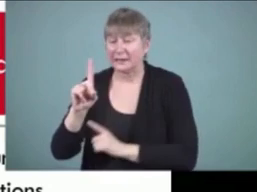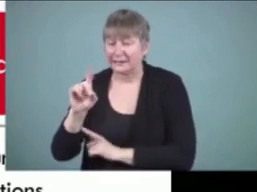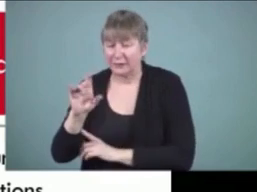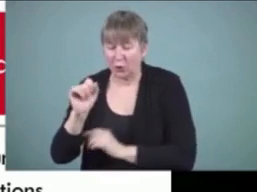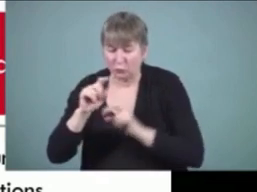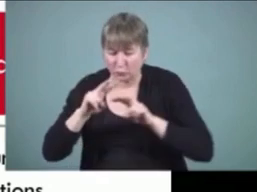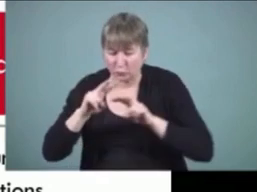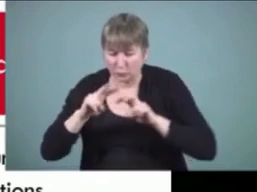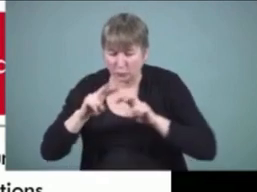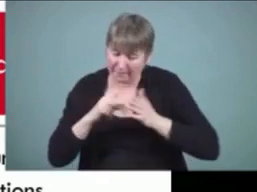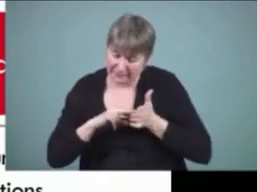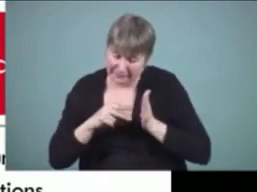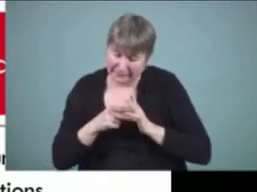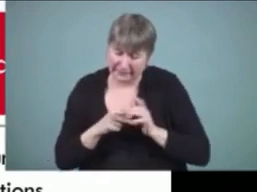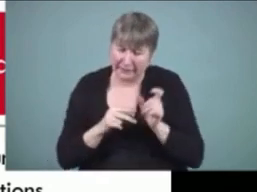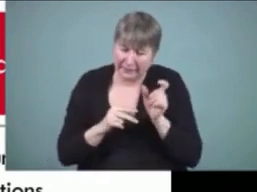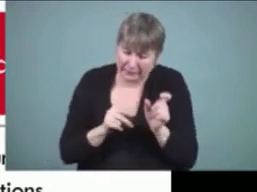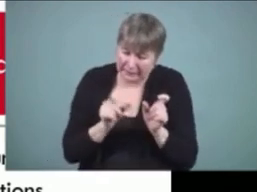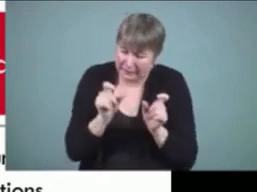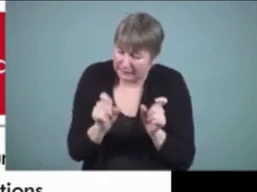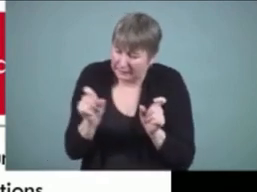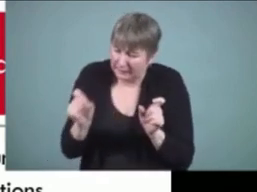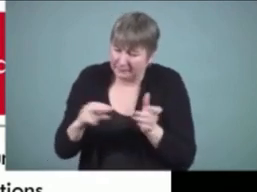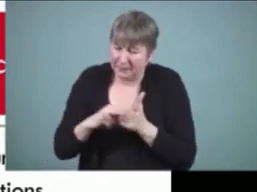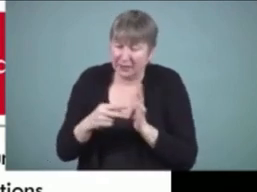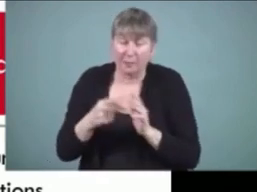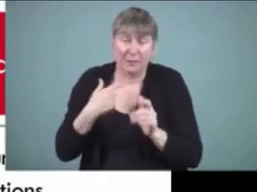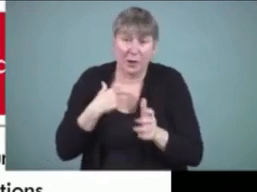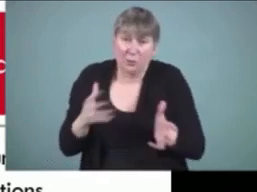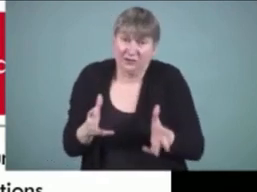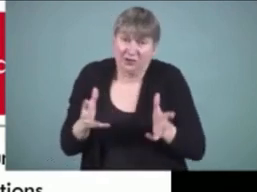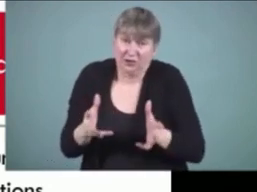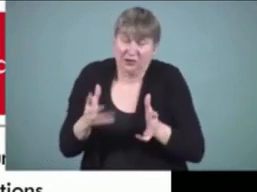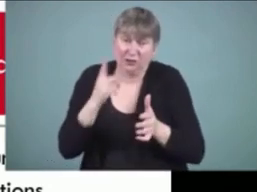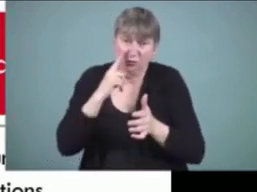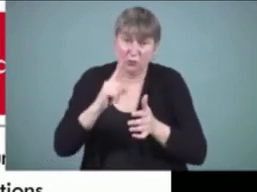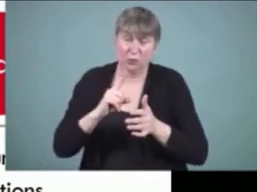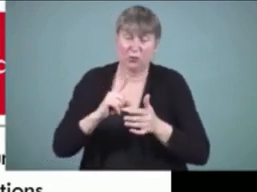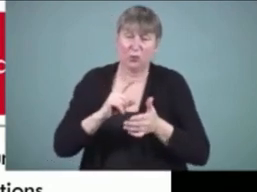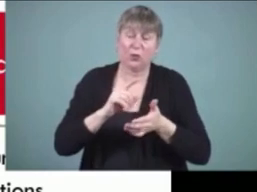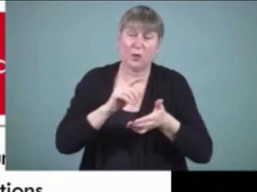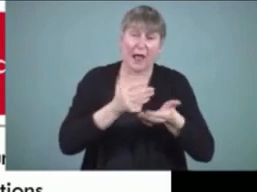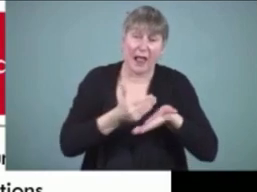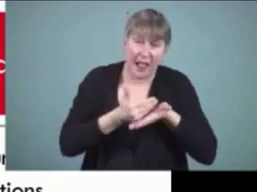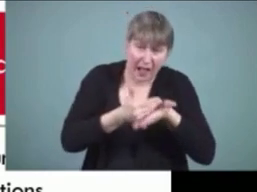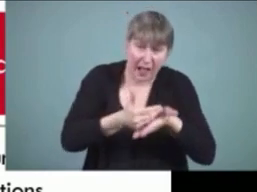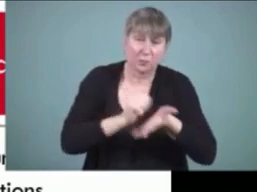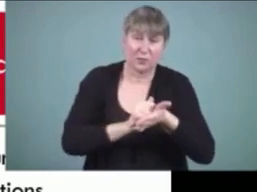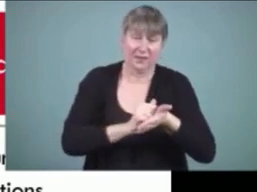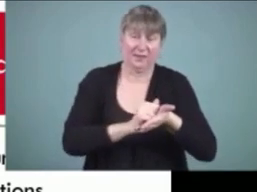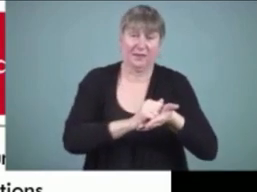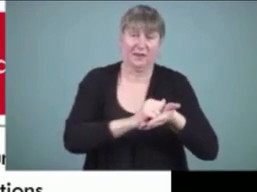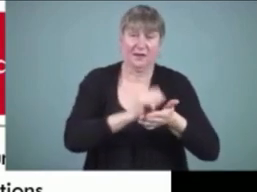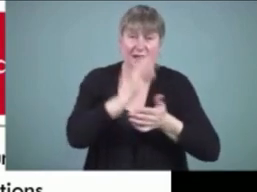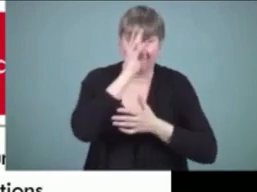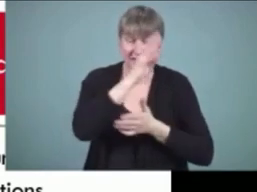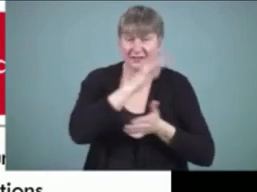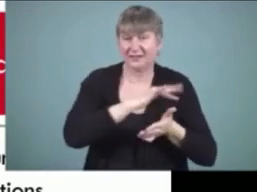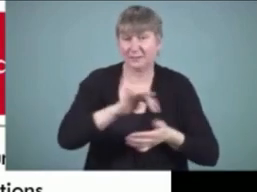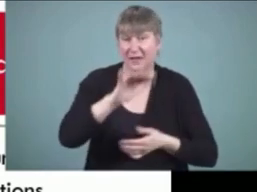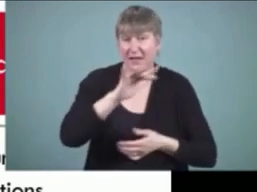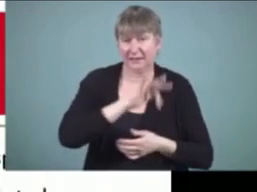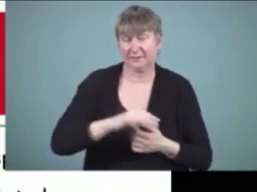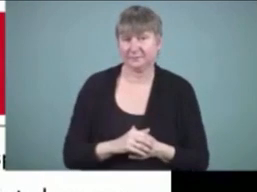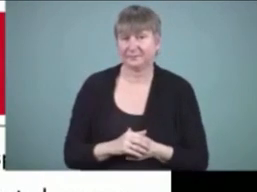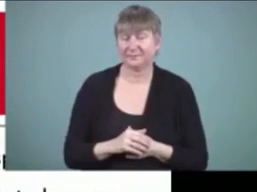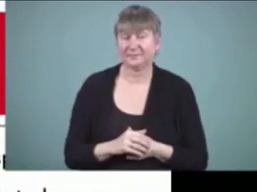we would also suggest it can be a strategy for encoding as well to support invented spelling unlike in the next slide